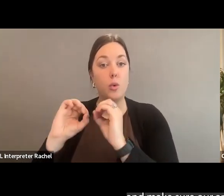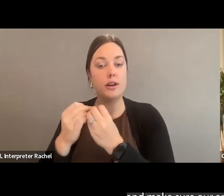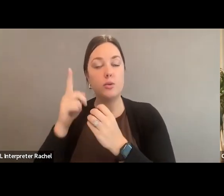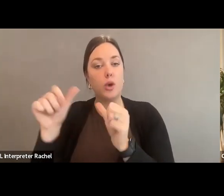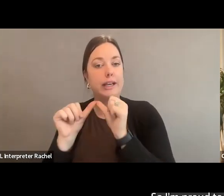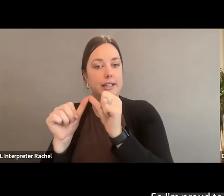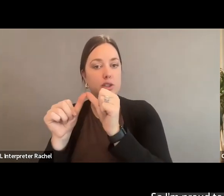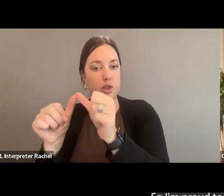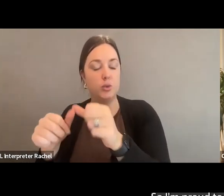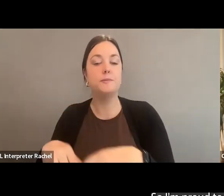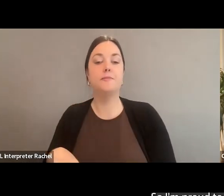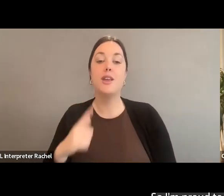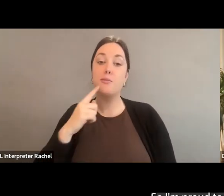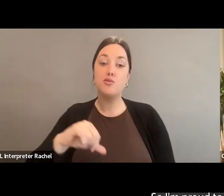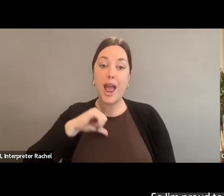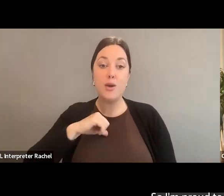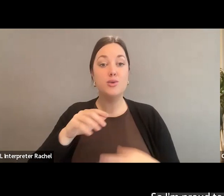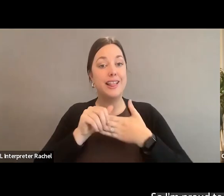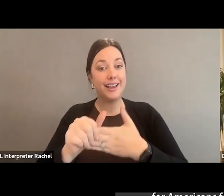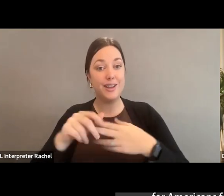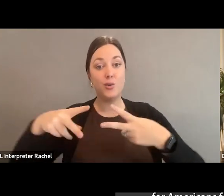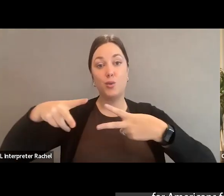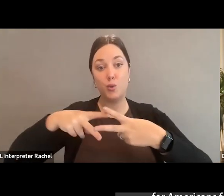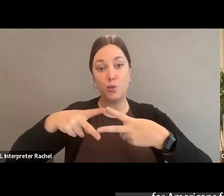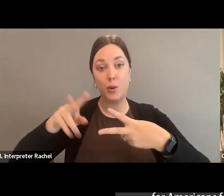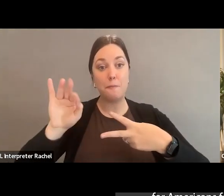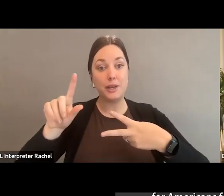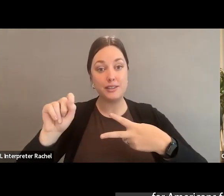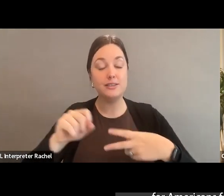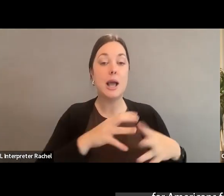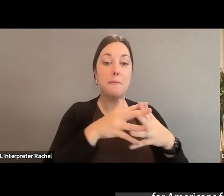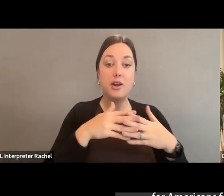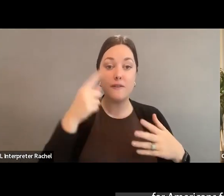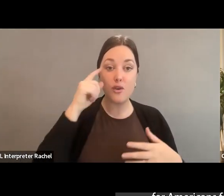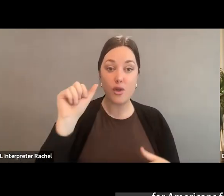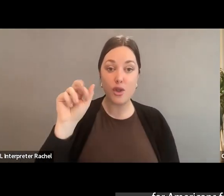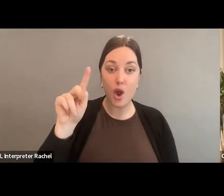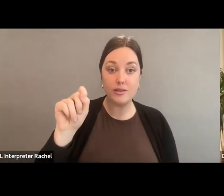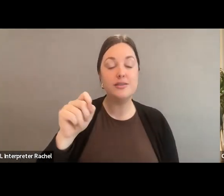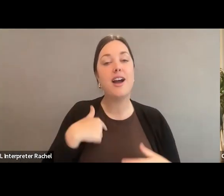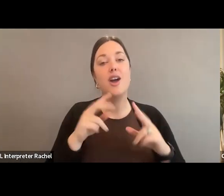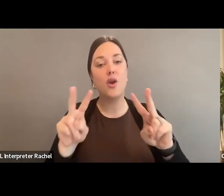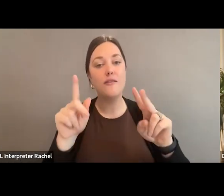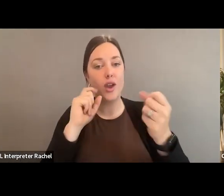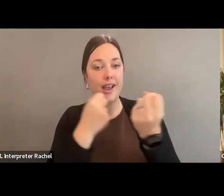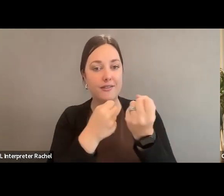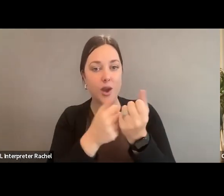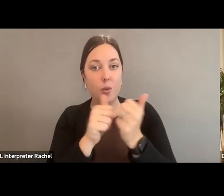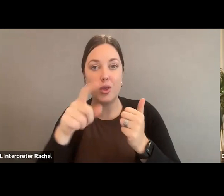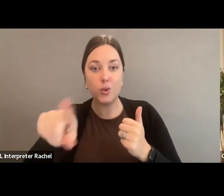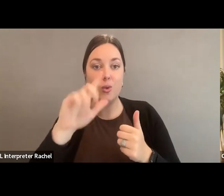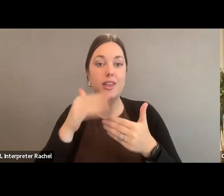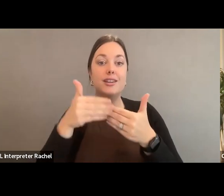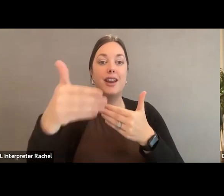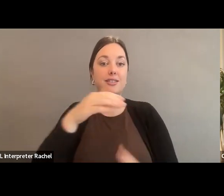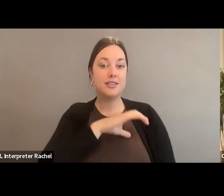continue. So I'm proud to be leading two of the priority bills for Americans for the Arts, and I look forward to advocating with you in the next Congress as